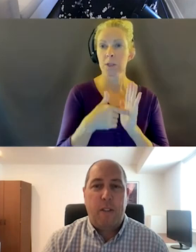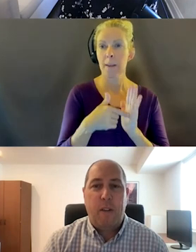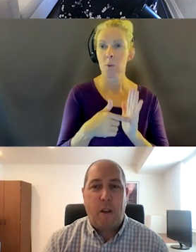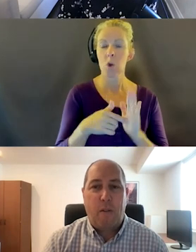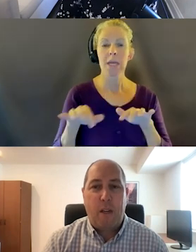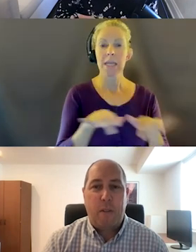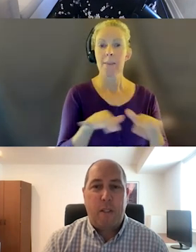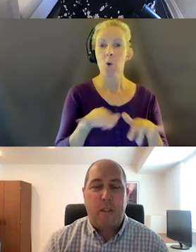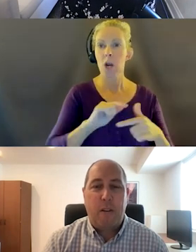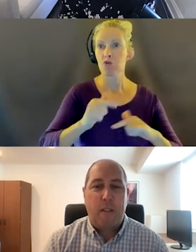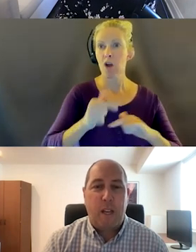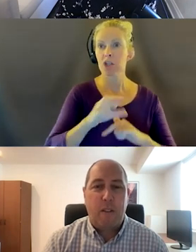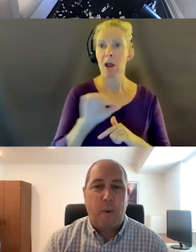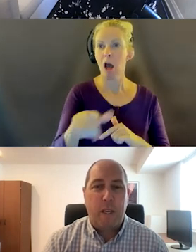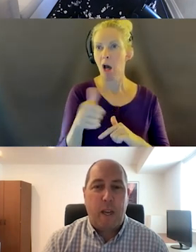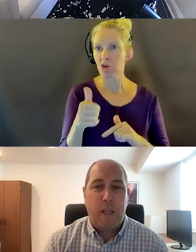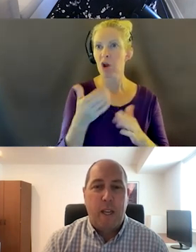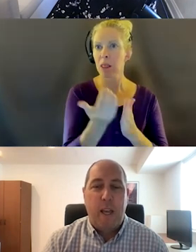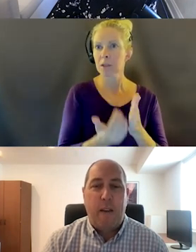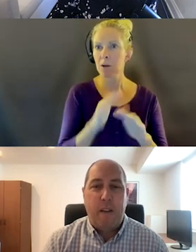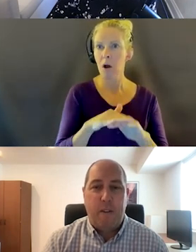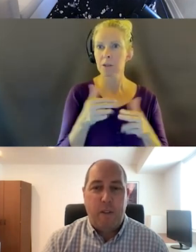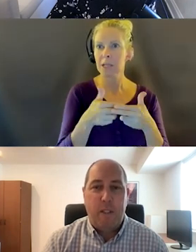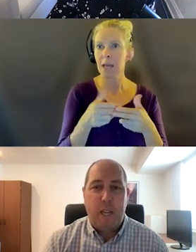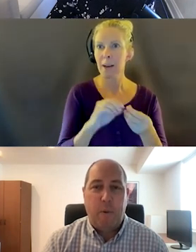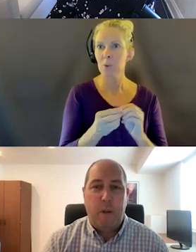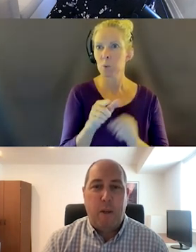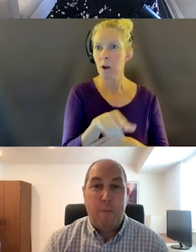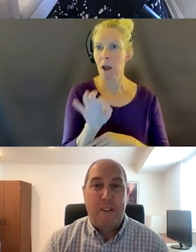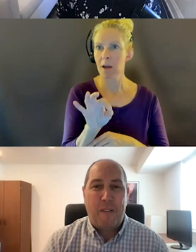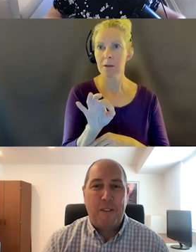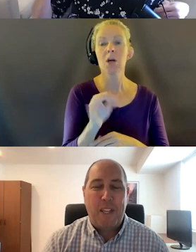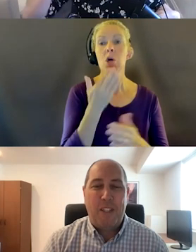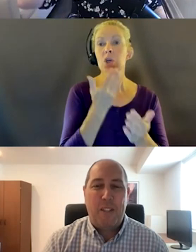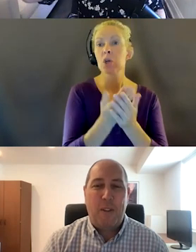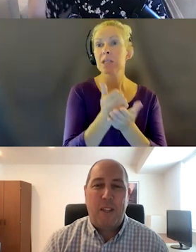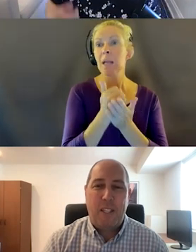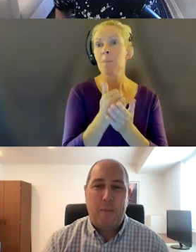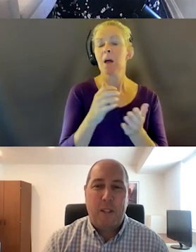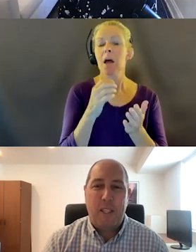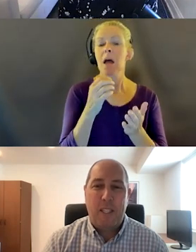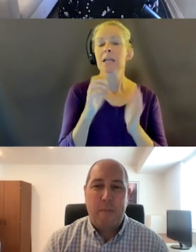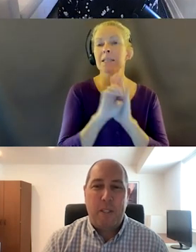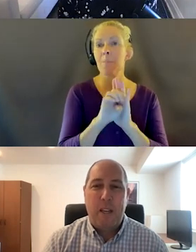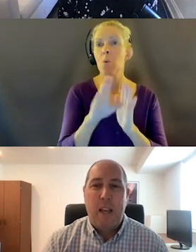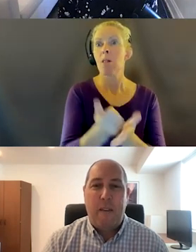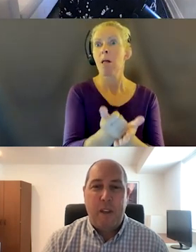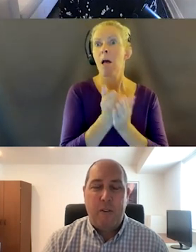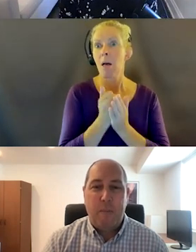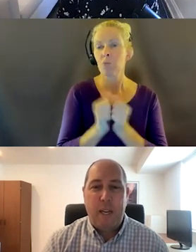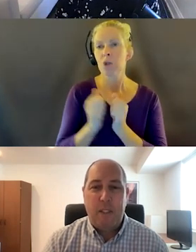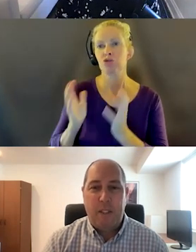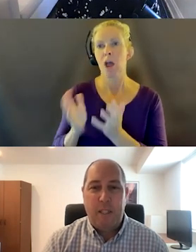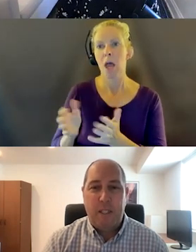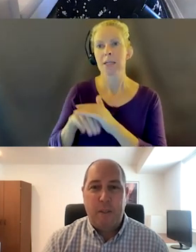interactions and other items listed on slide 29? Having a good example would help me in conversations with the accessibility teams at